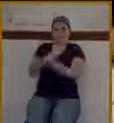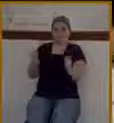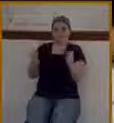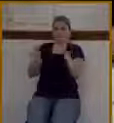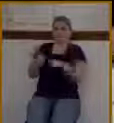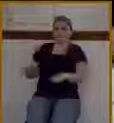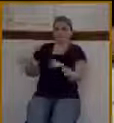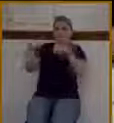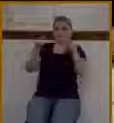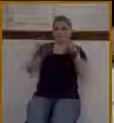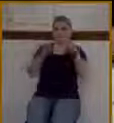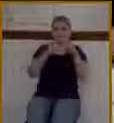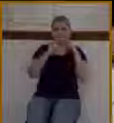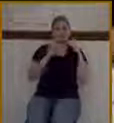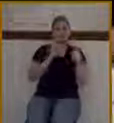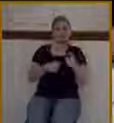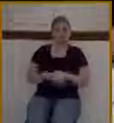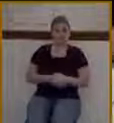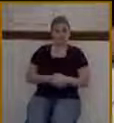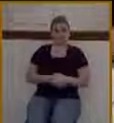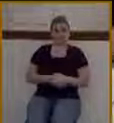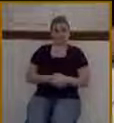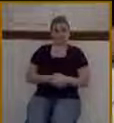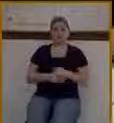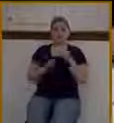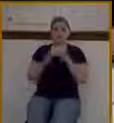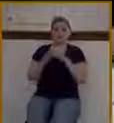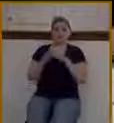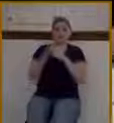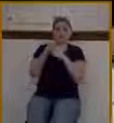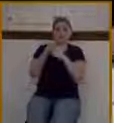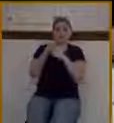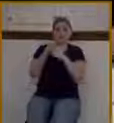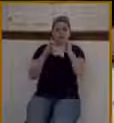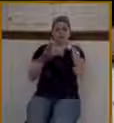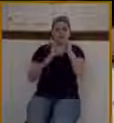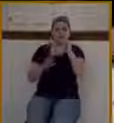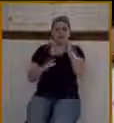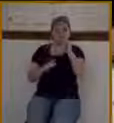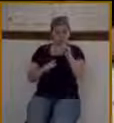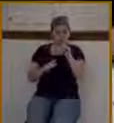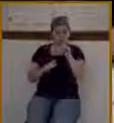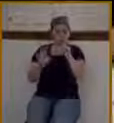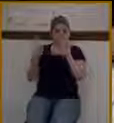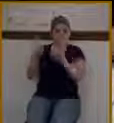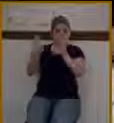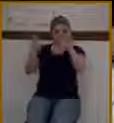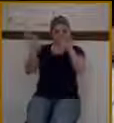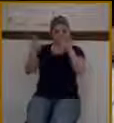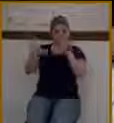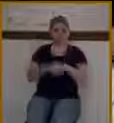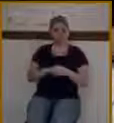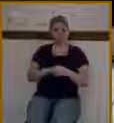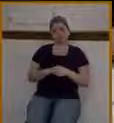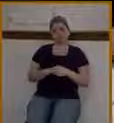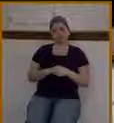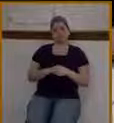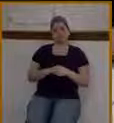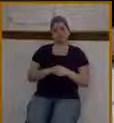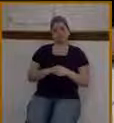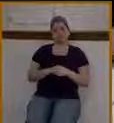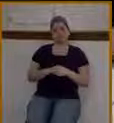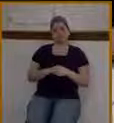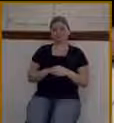begins on this Sunday, this Palm Sunday. Now, what I want us to do is to look at this passage,